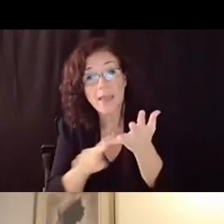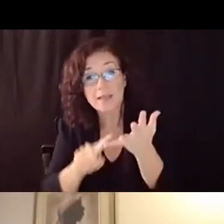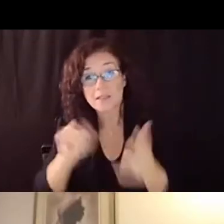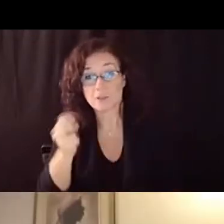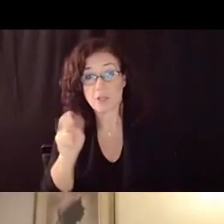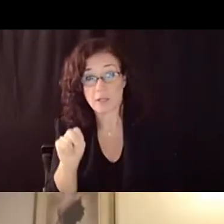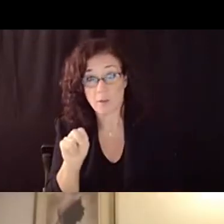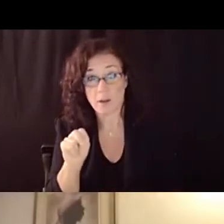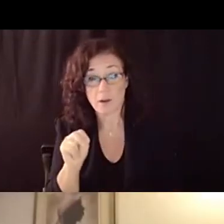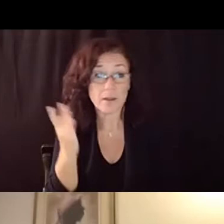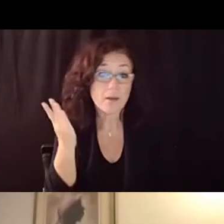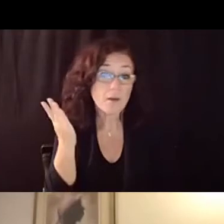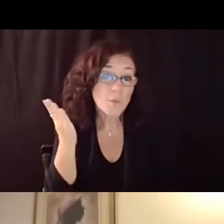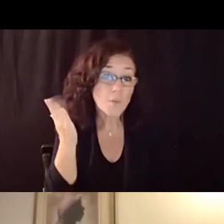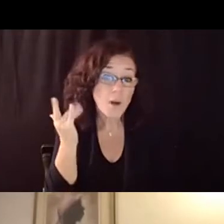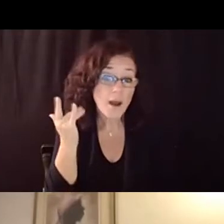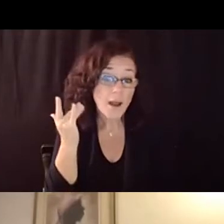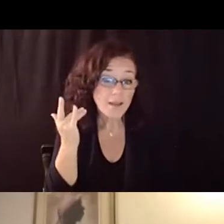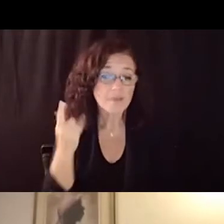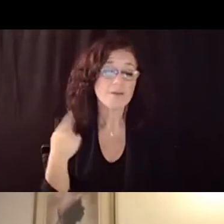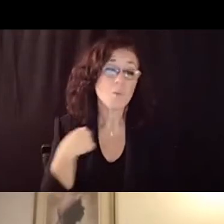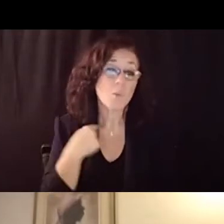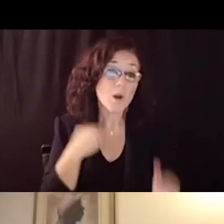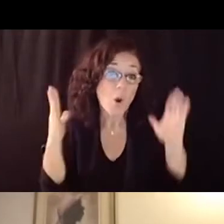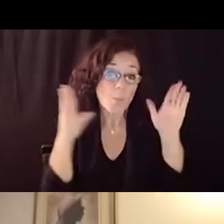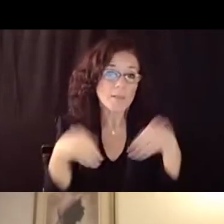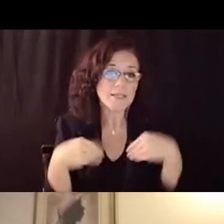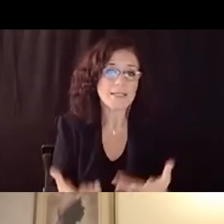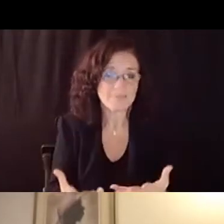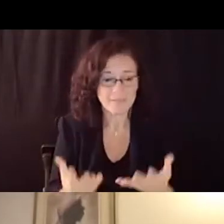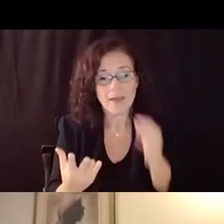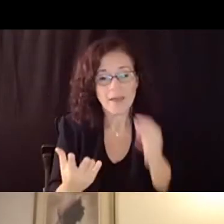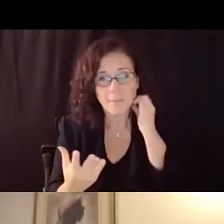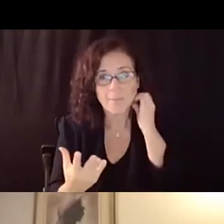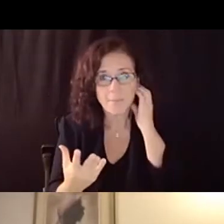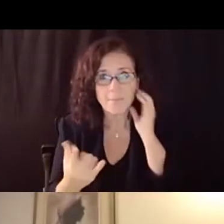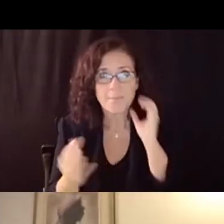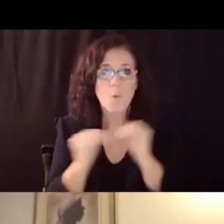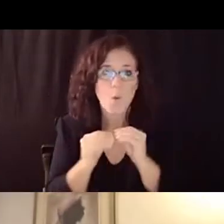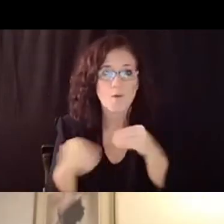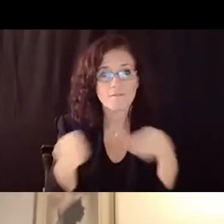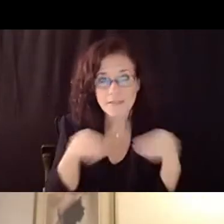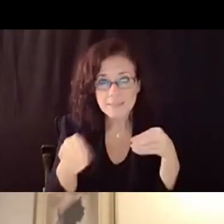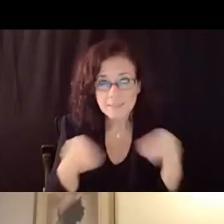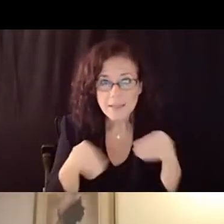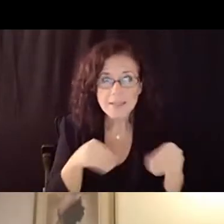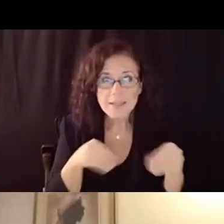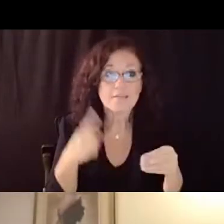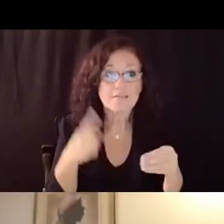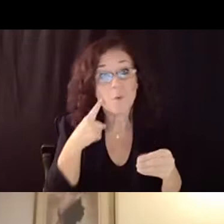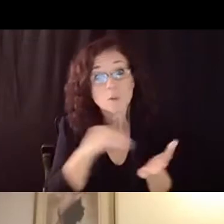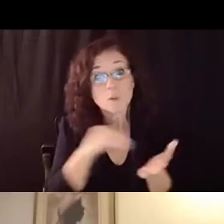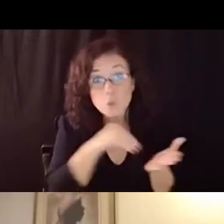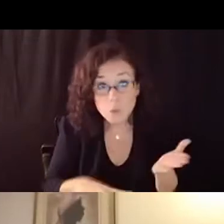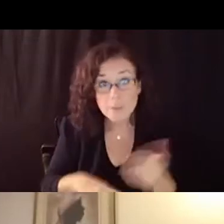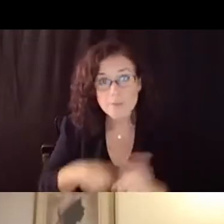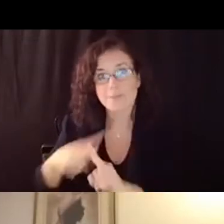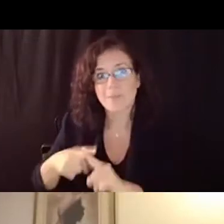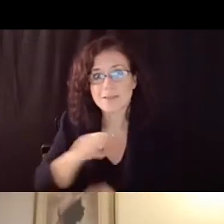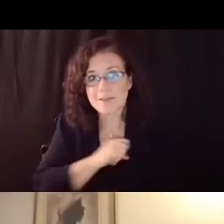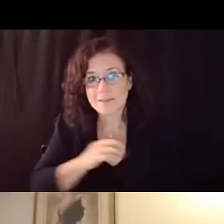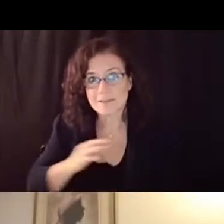policy is to provide a compassionate alternative for flexibility for students and staff in a way that is